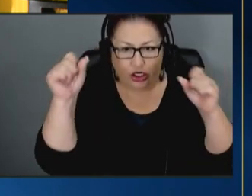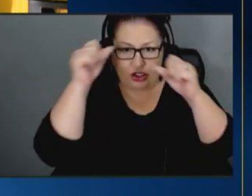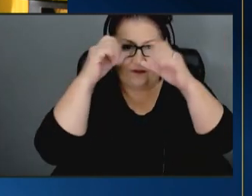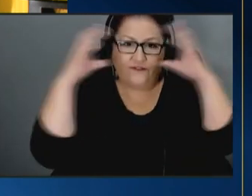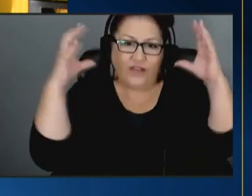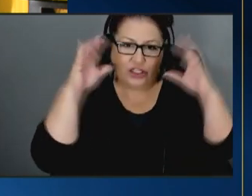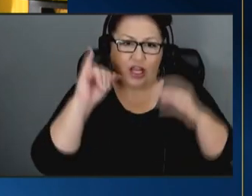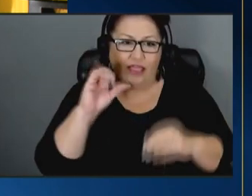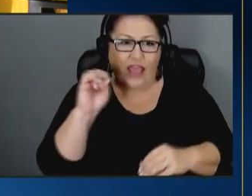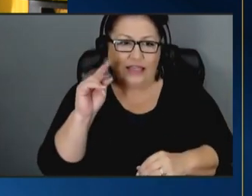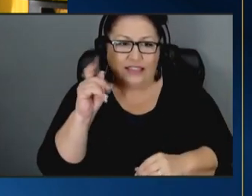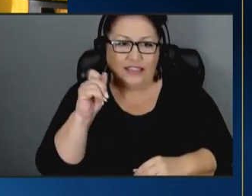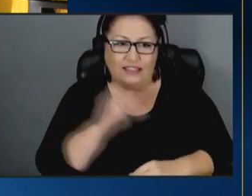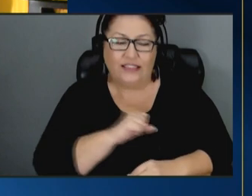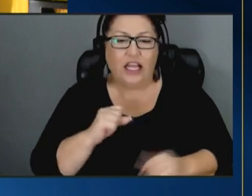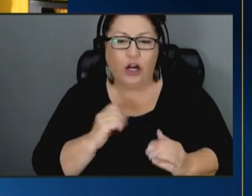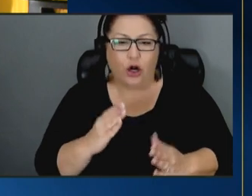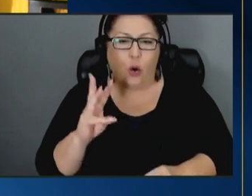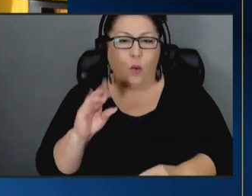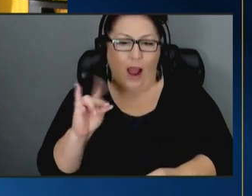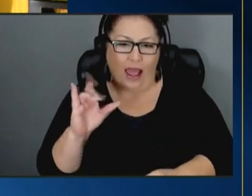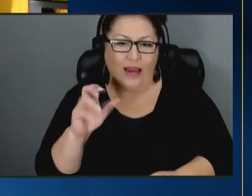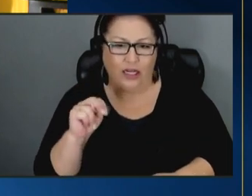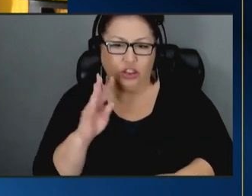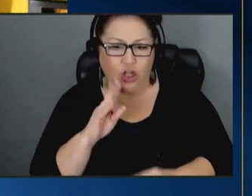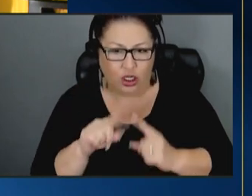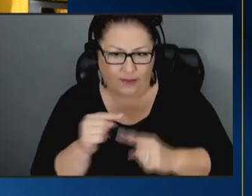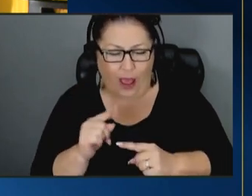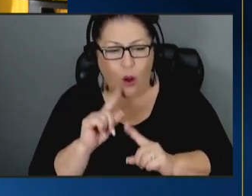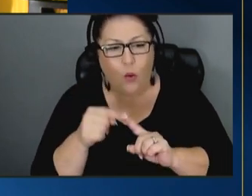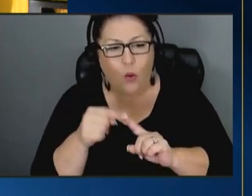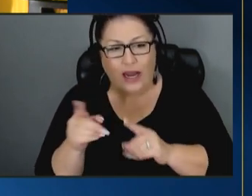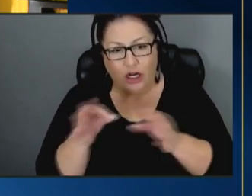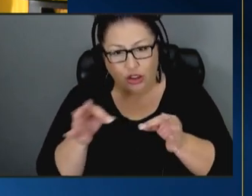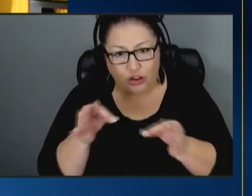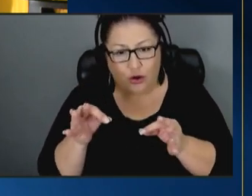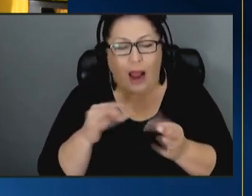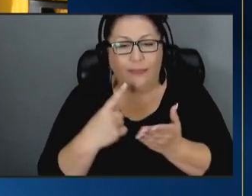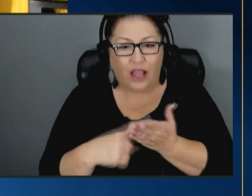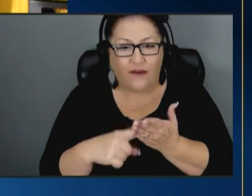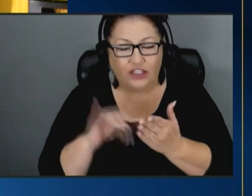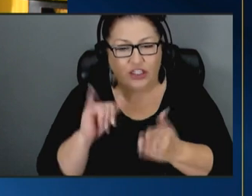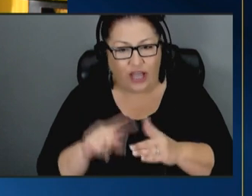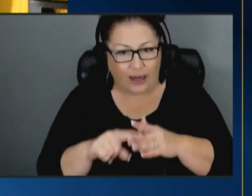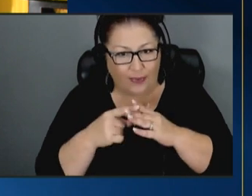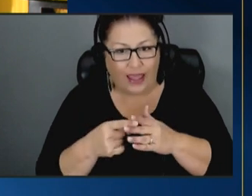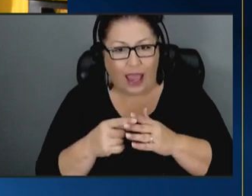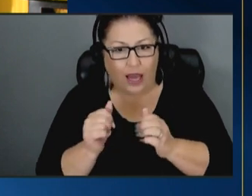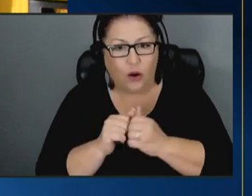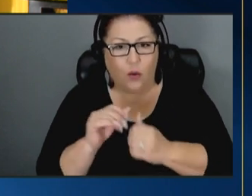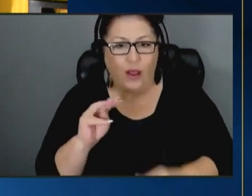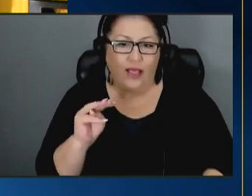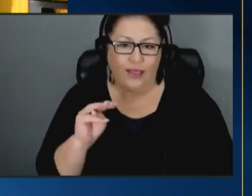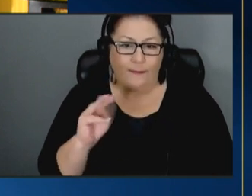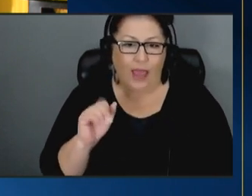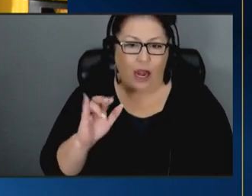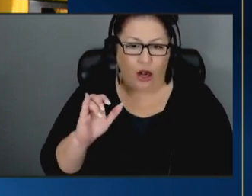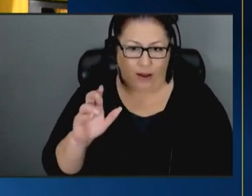wyden talked about when he described the conversations that he began uh with marion wright edelman